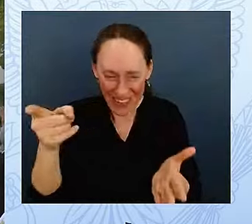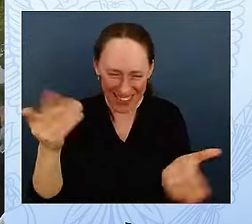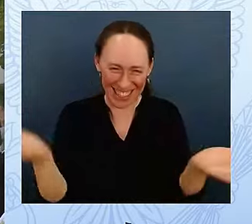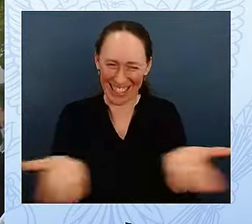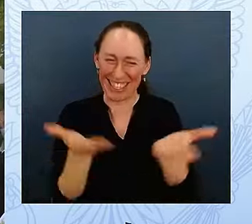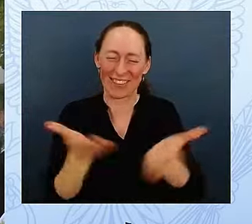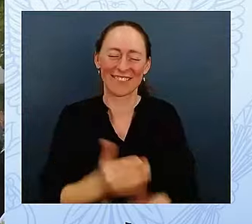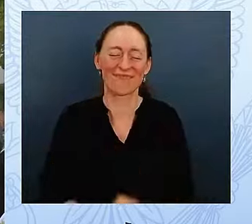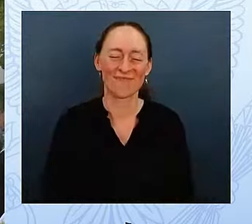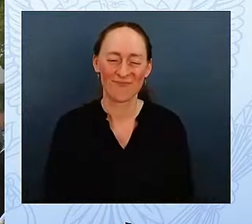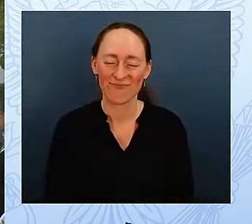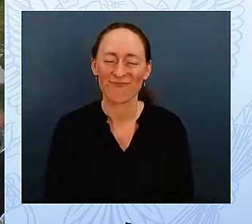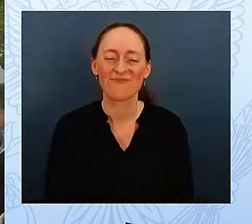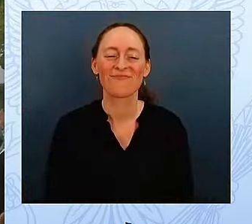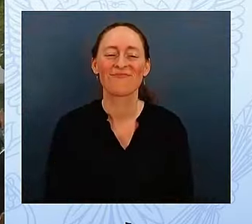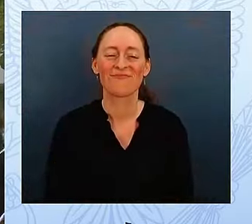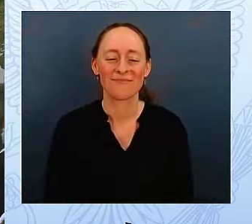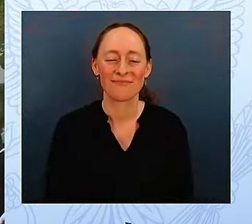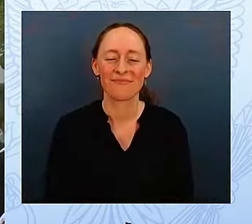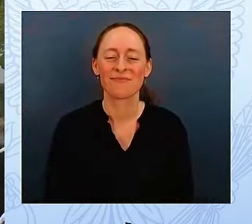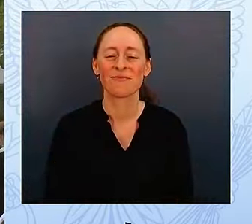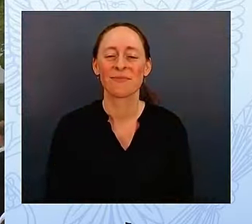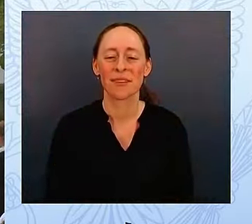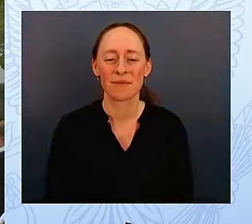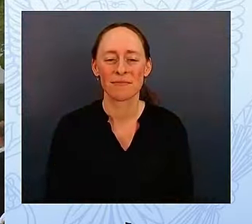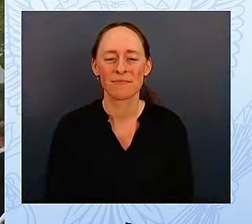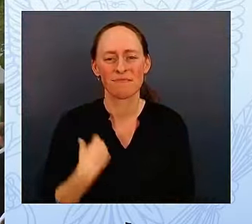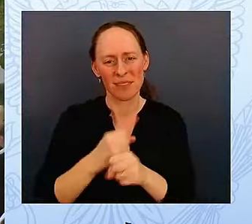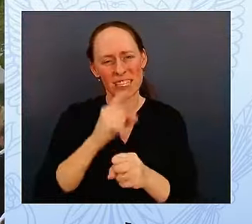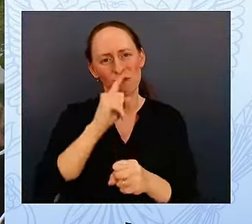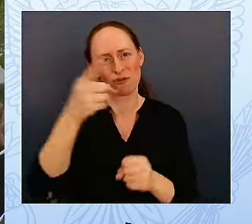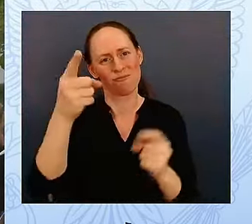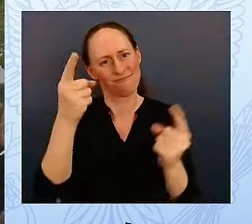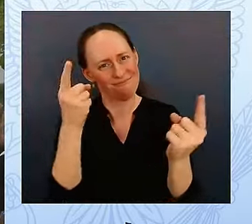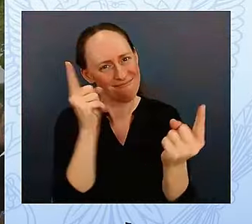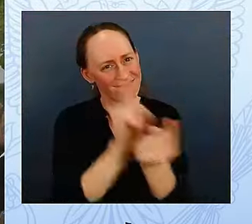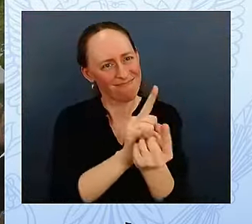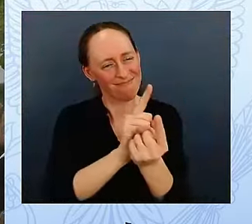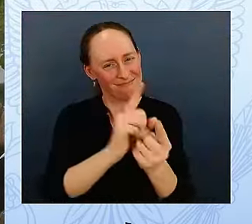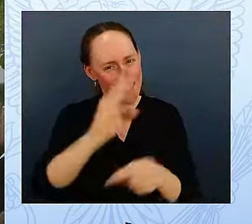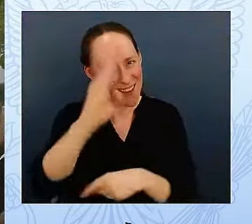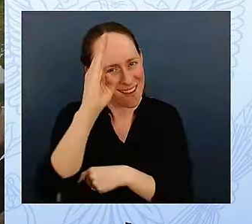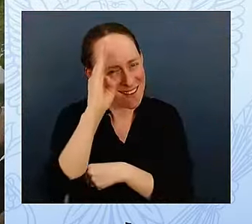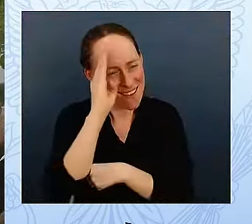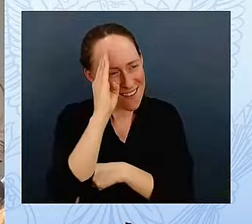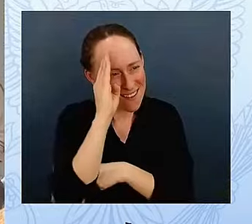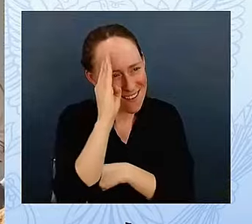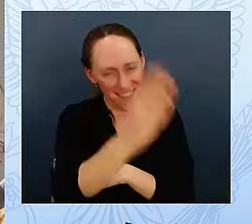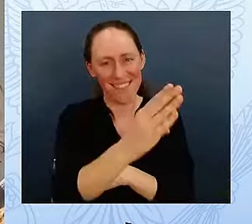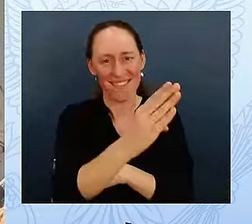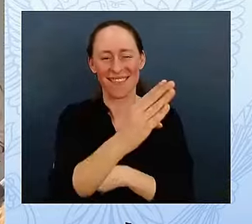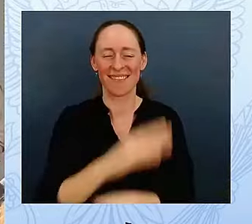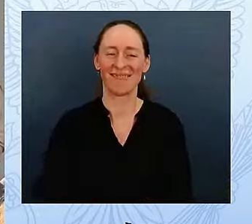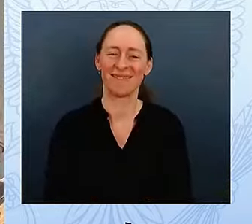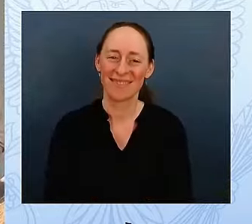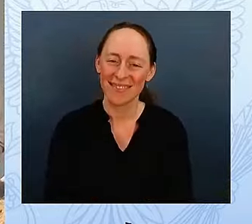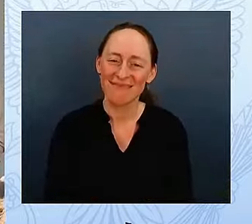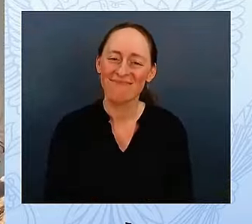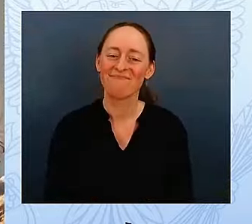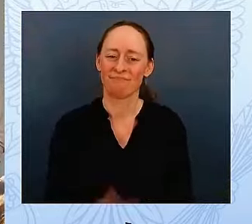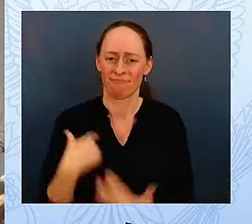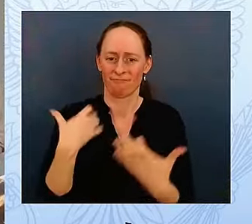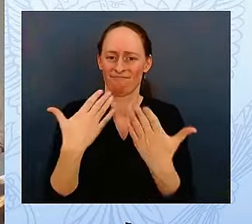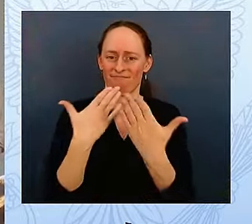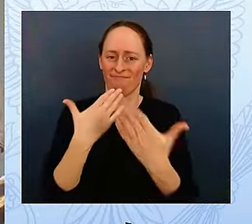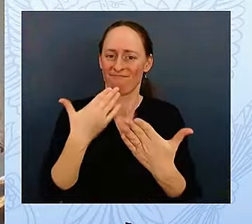So, sure you say hello to them. So I'm grateful to everyone on stage for taking the time to be here because